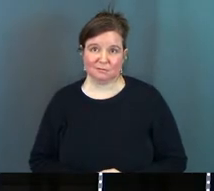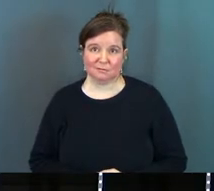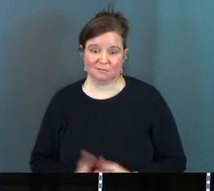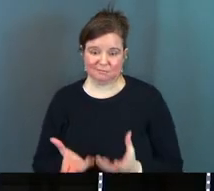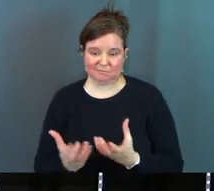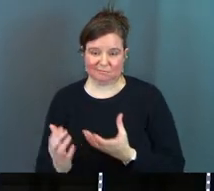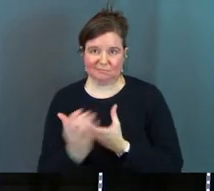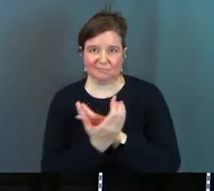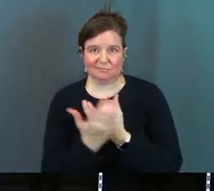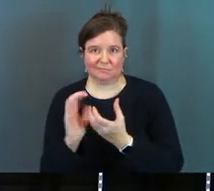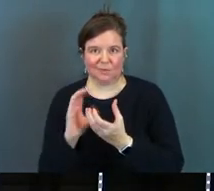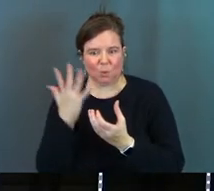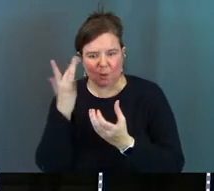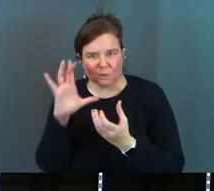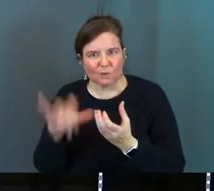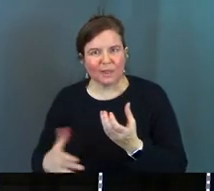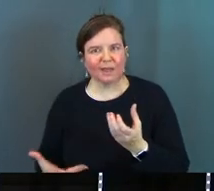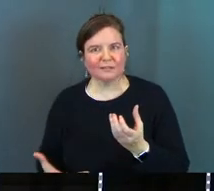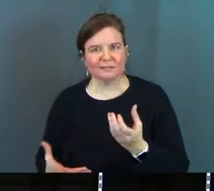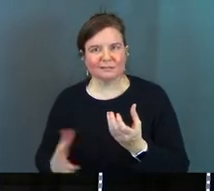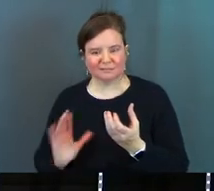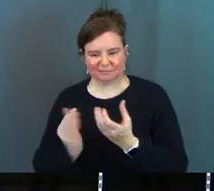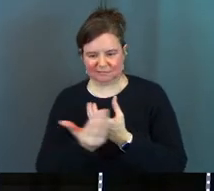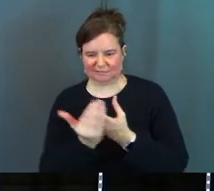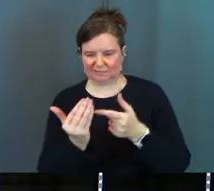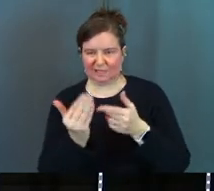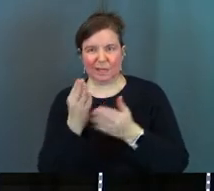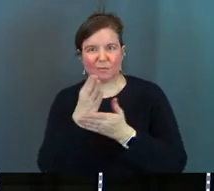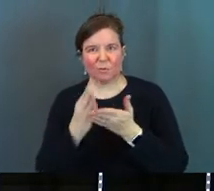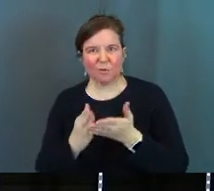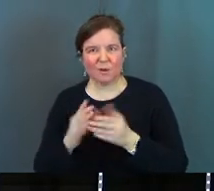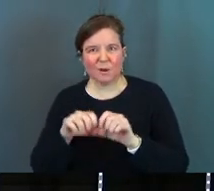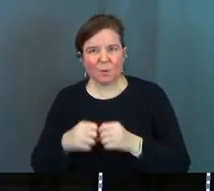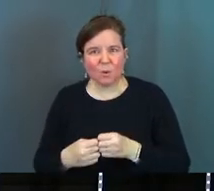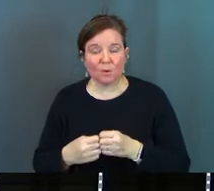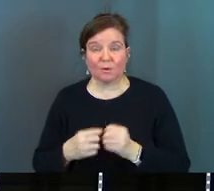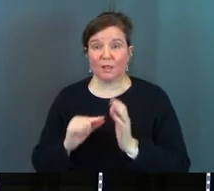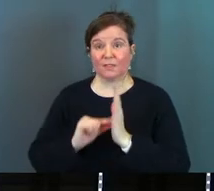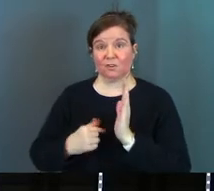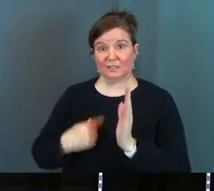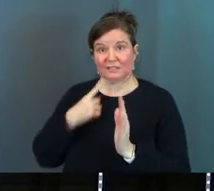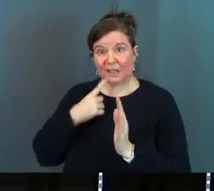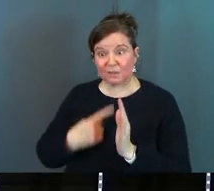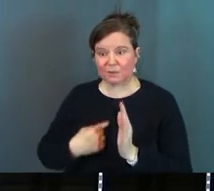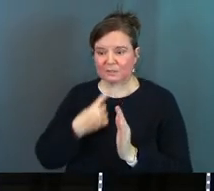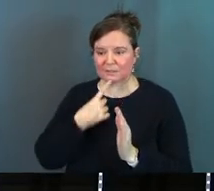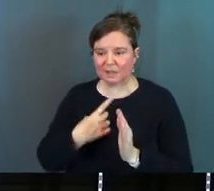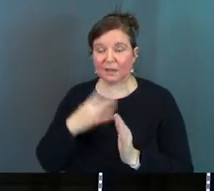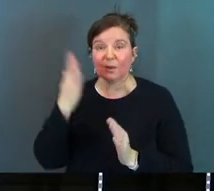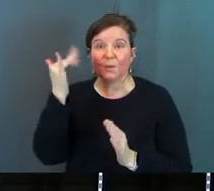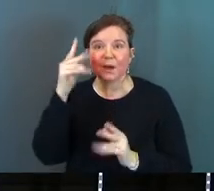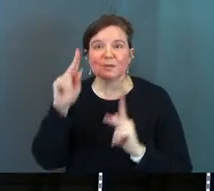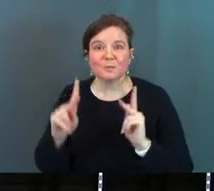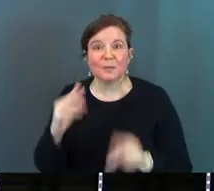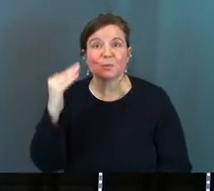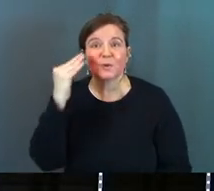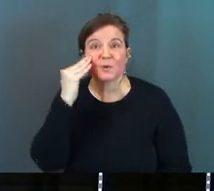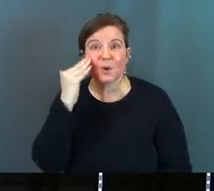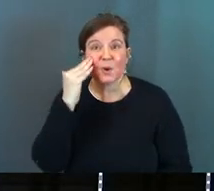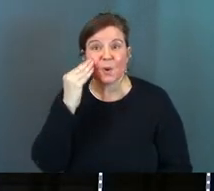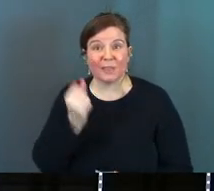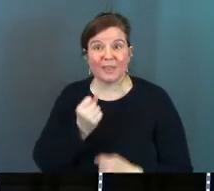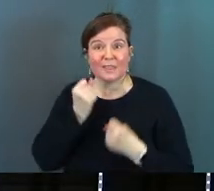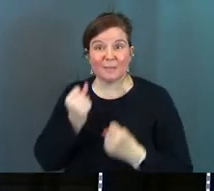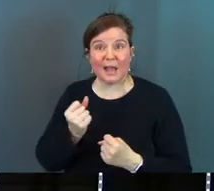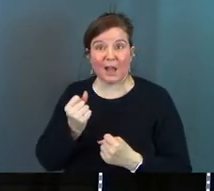you're like God why would you do that and the verse tells you it says so that people will know that